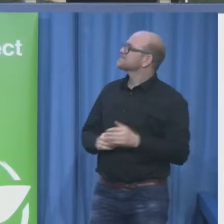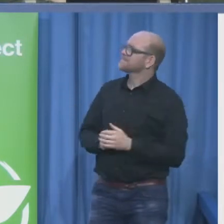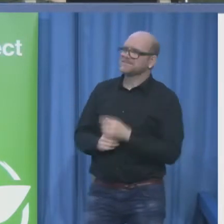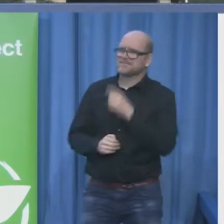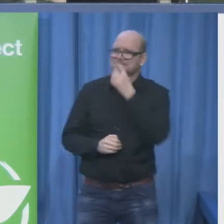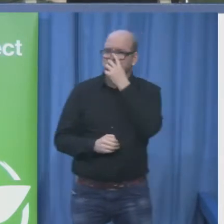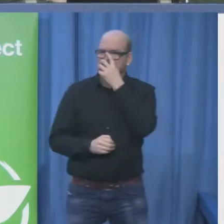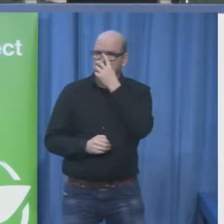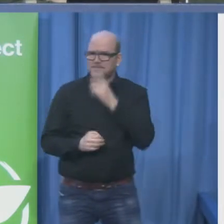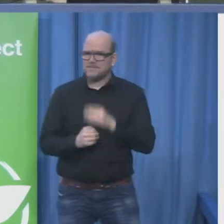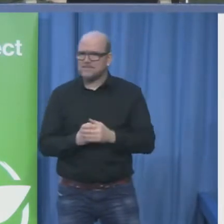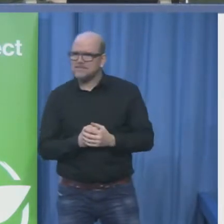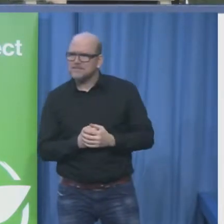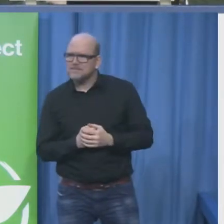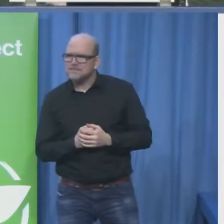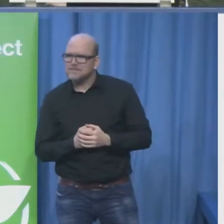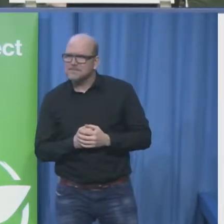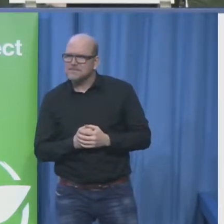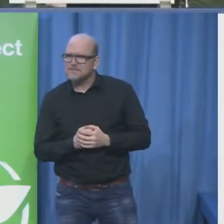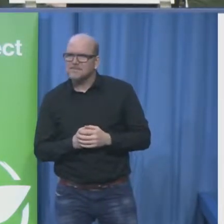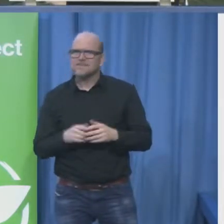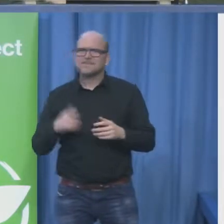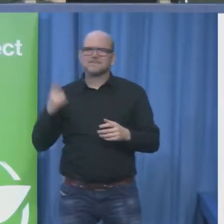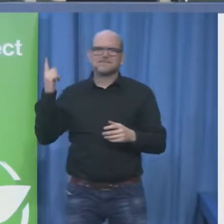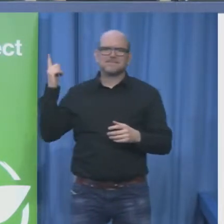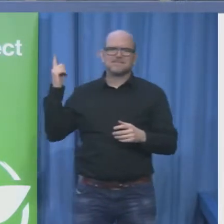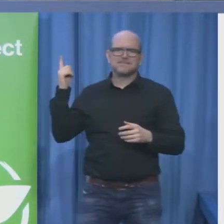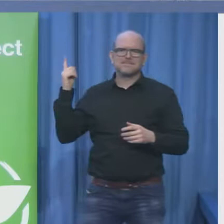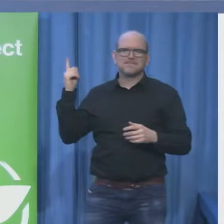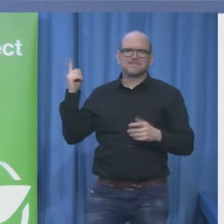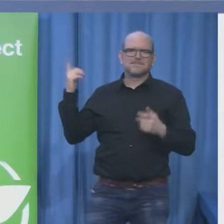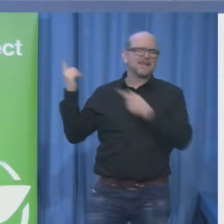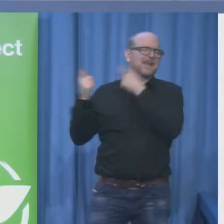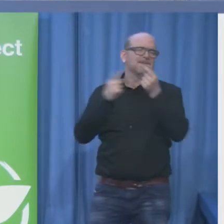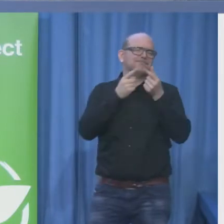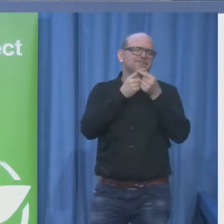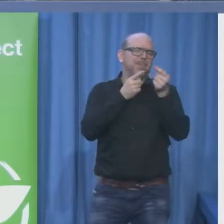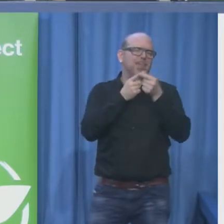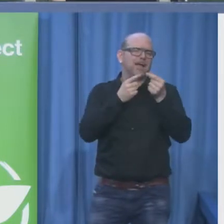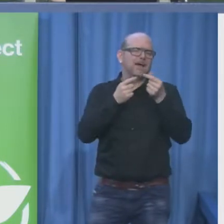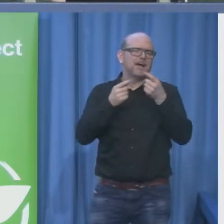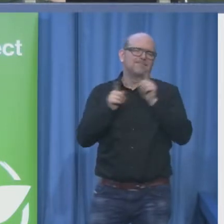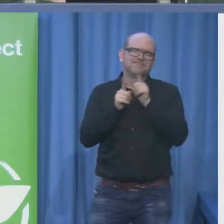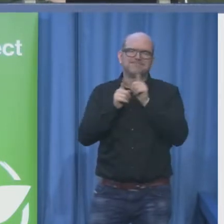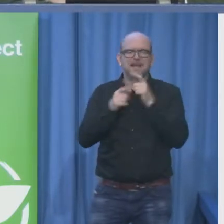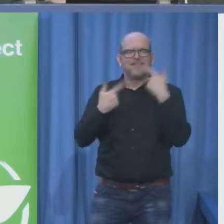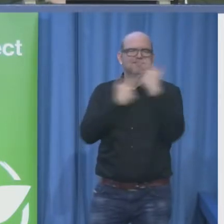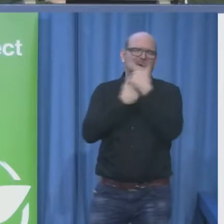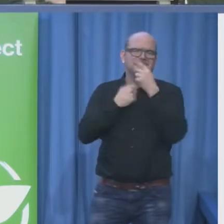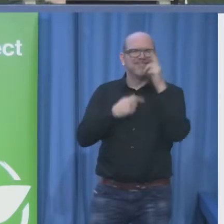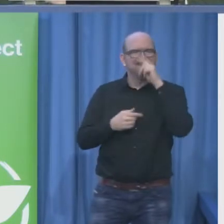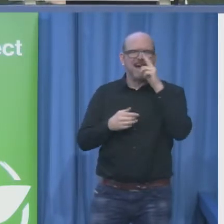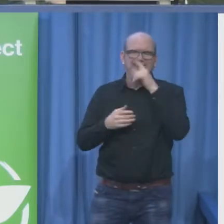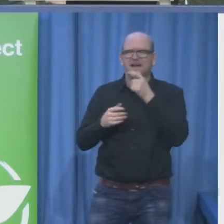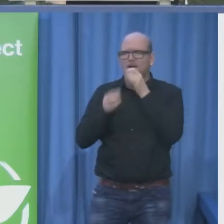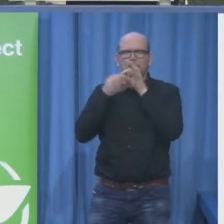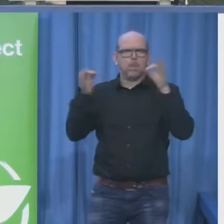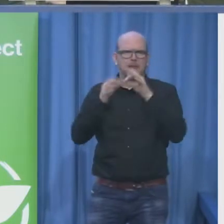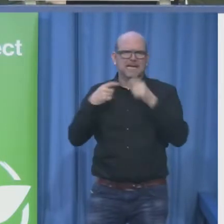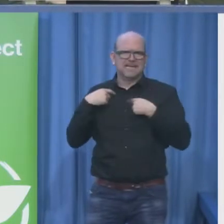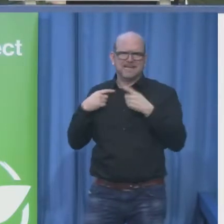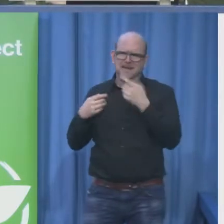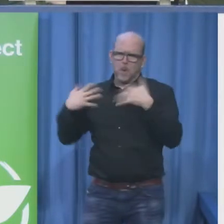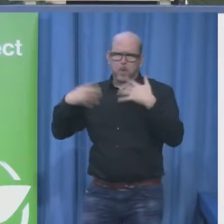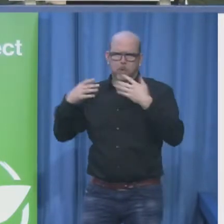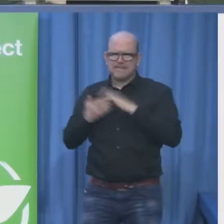can't promise you anything you've got to take your own chances so if you want to use one of these